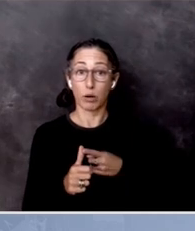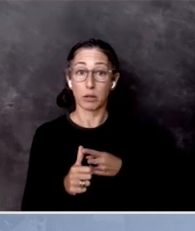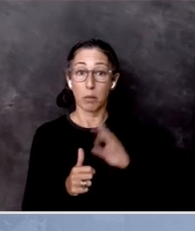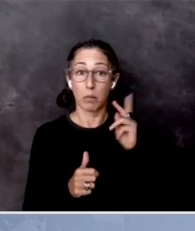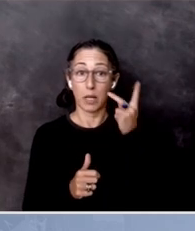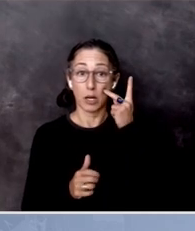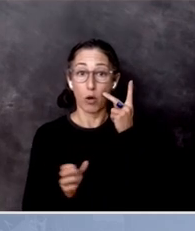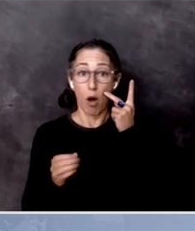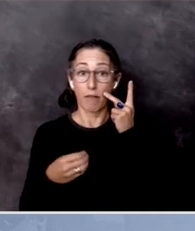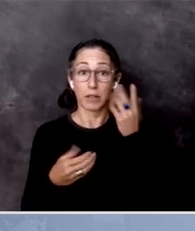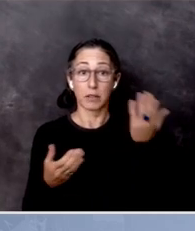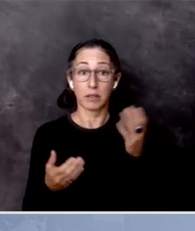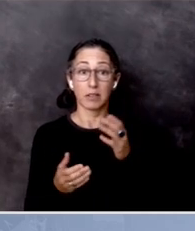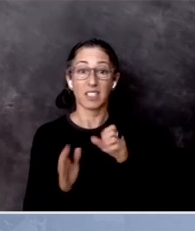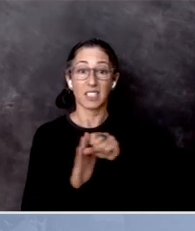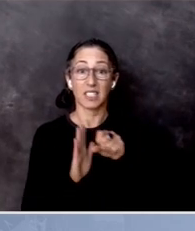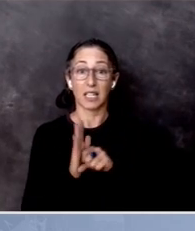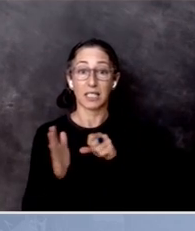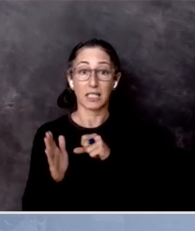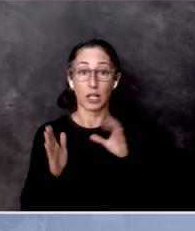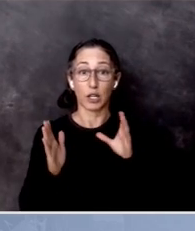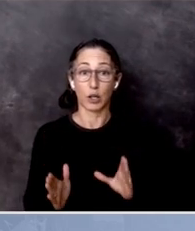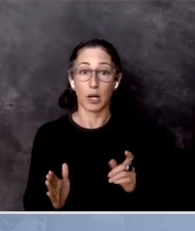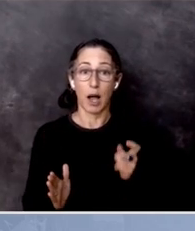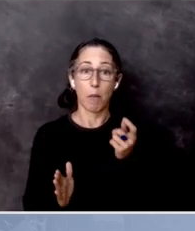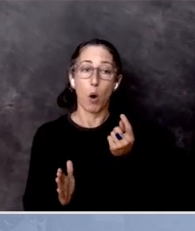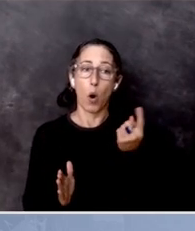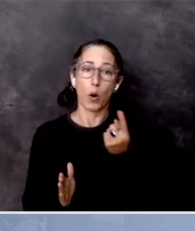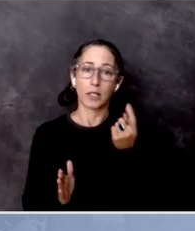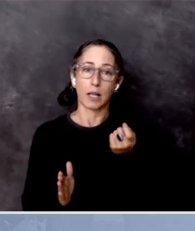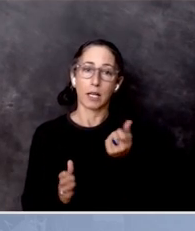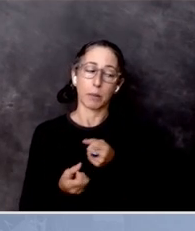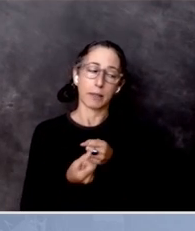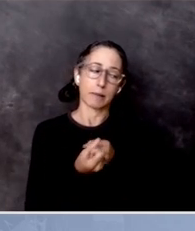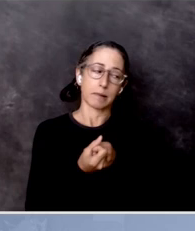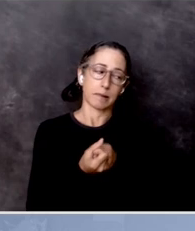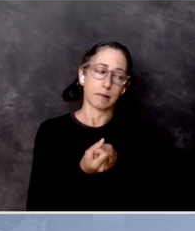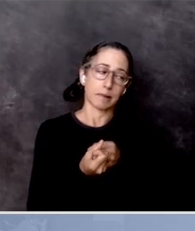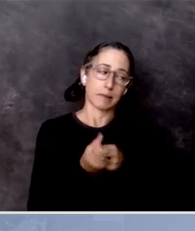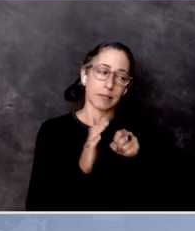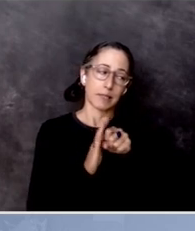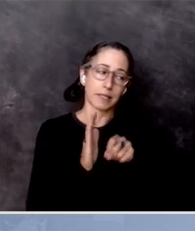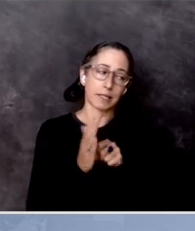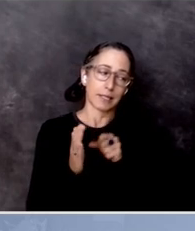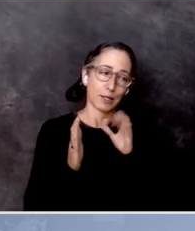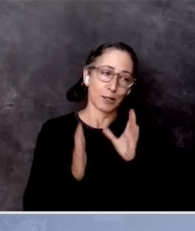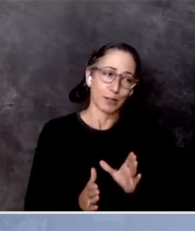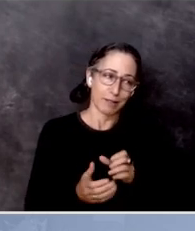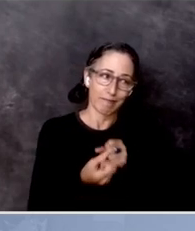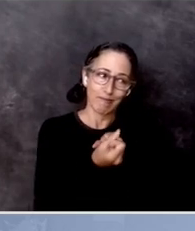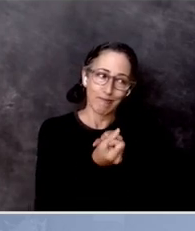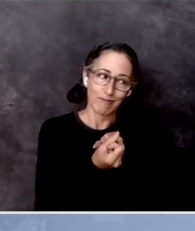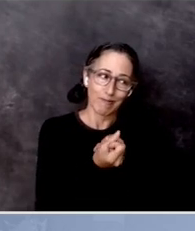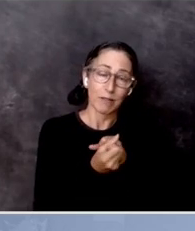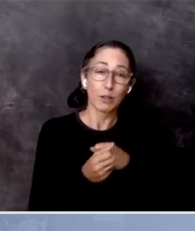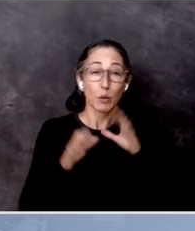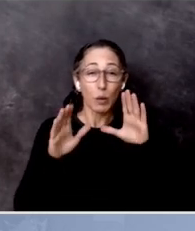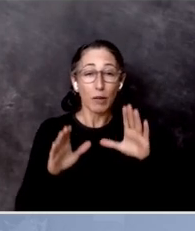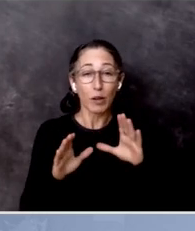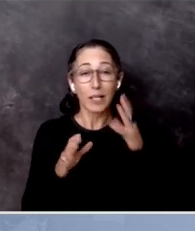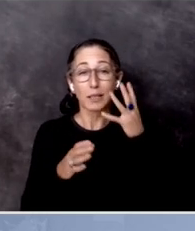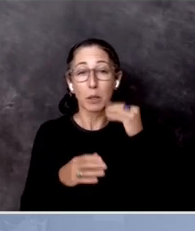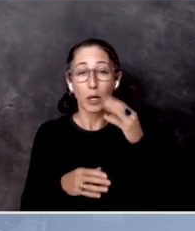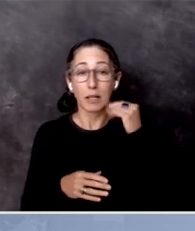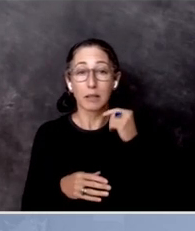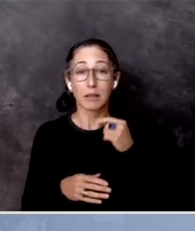was state senator. So I'm always a little biased towards state senators because it's a great experience, especially in a big state